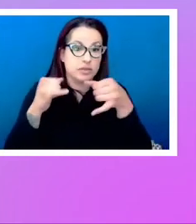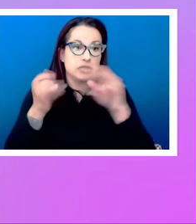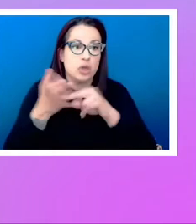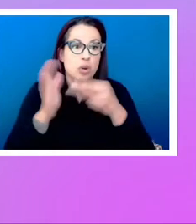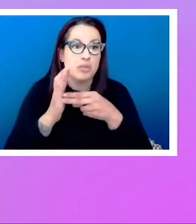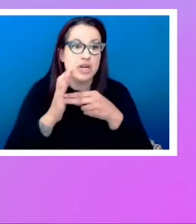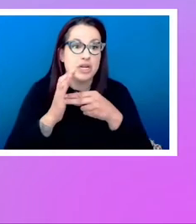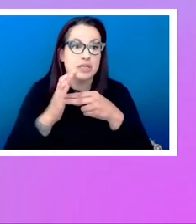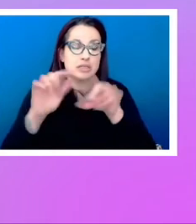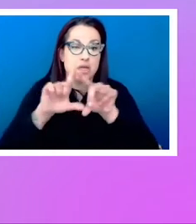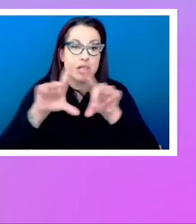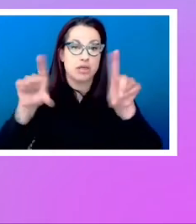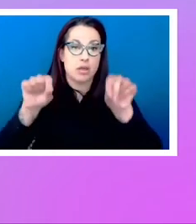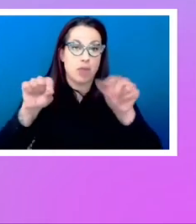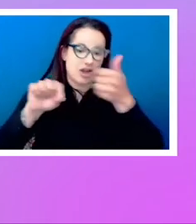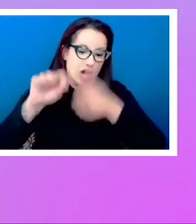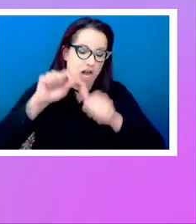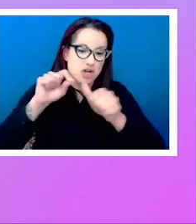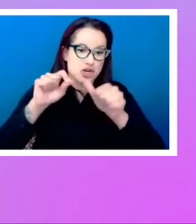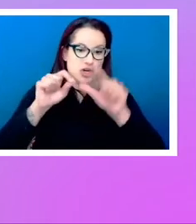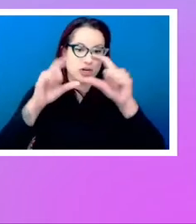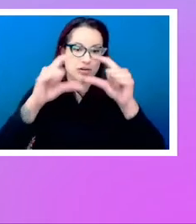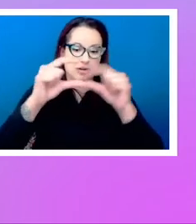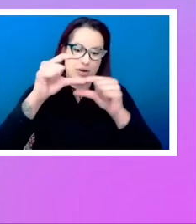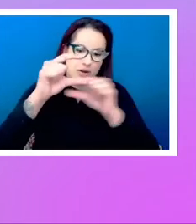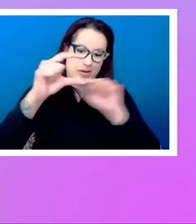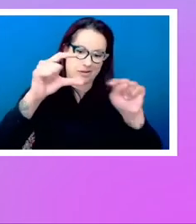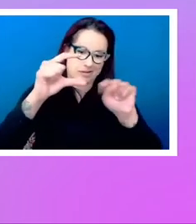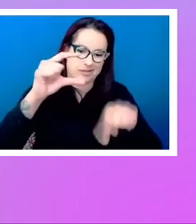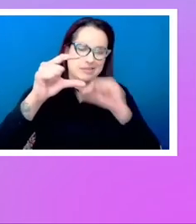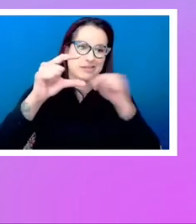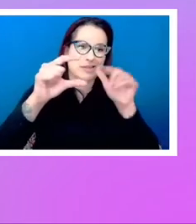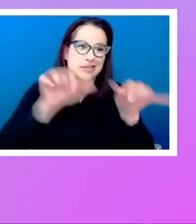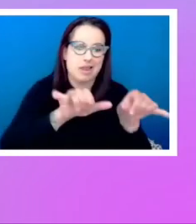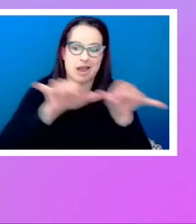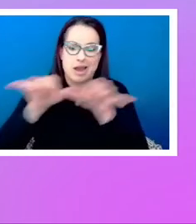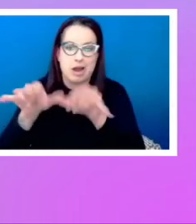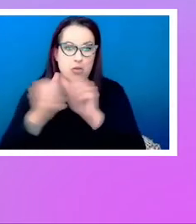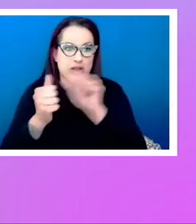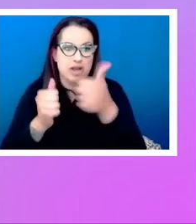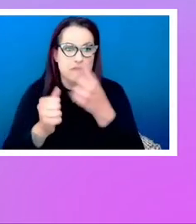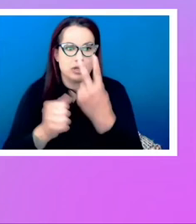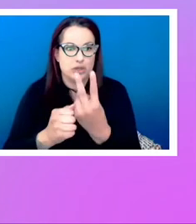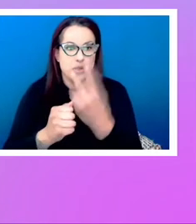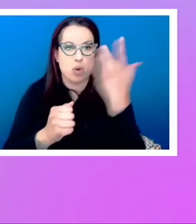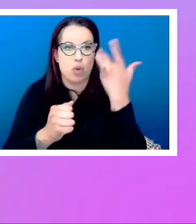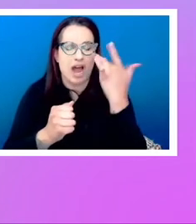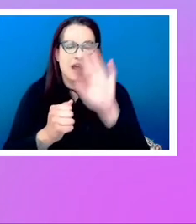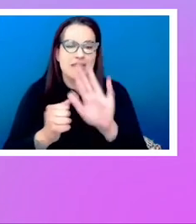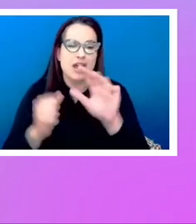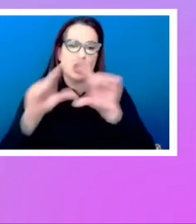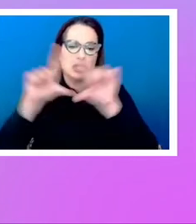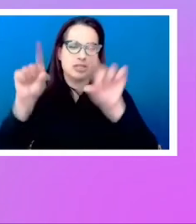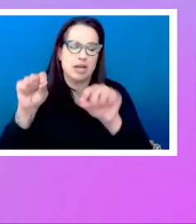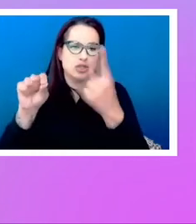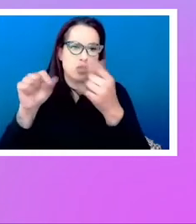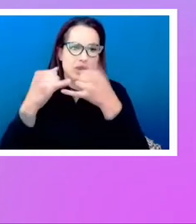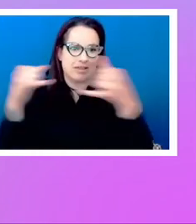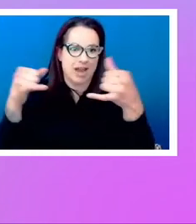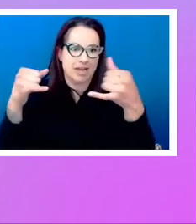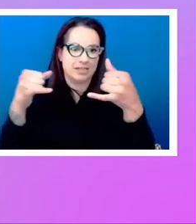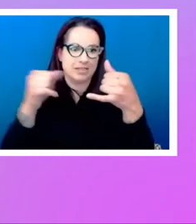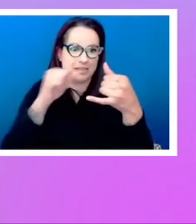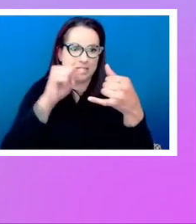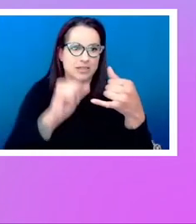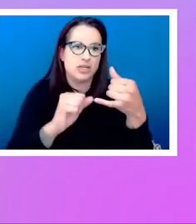that element, it doesn't line up with the borders of the two next to it because they've only got titles that are one line long. And that's a really common